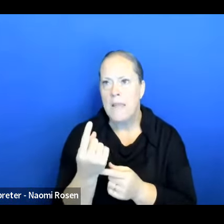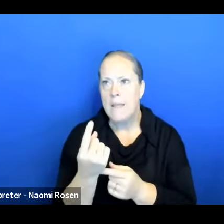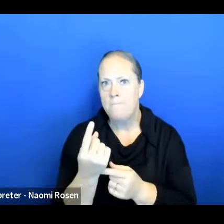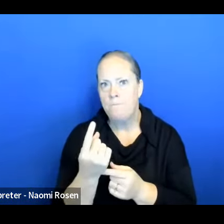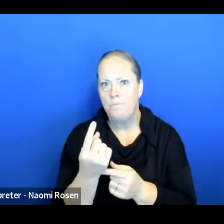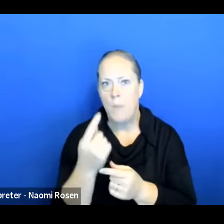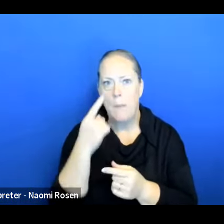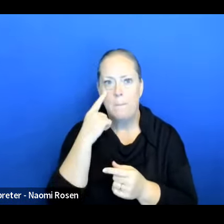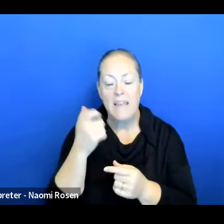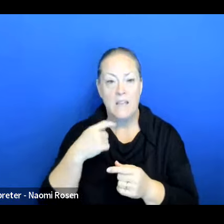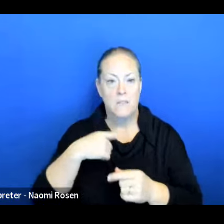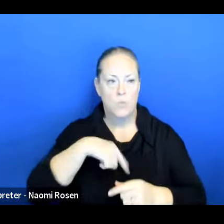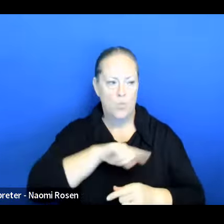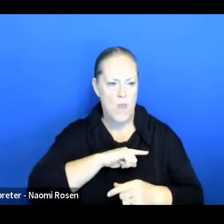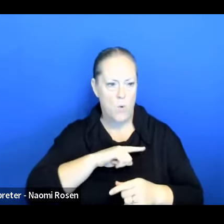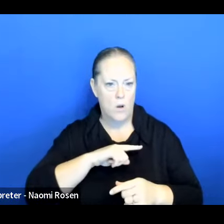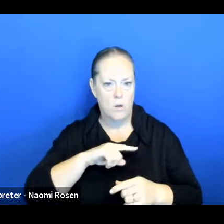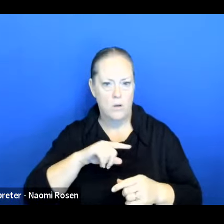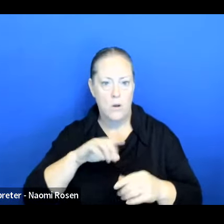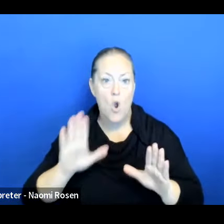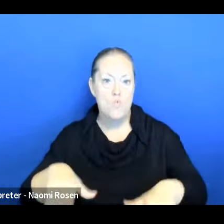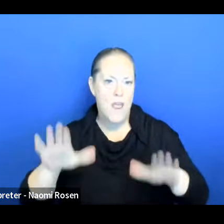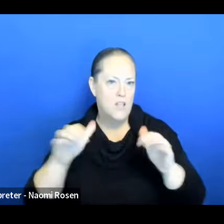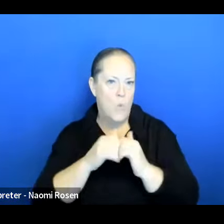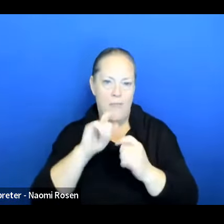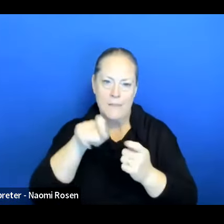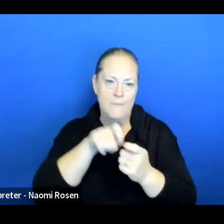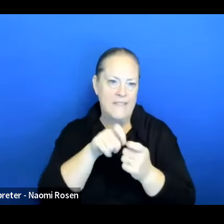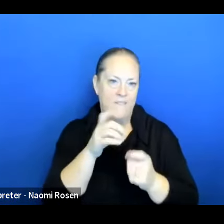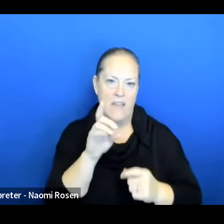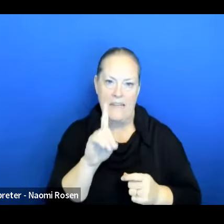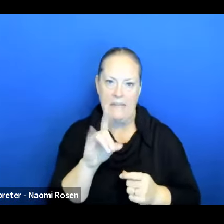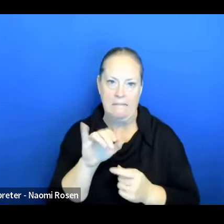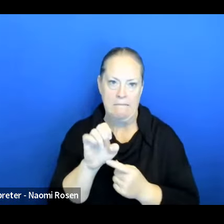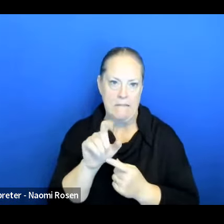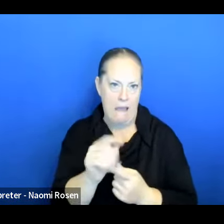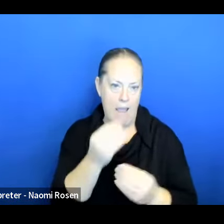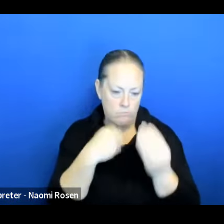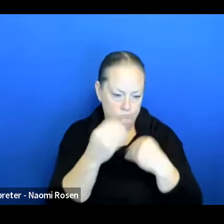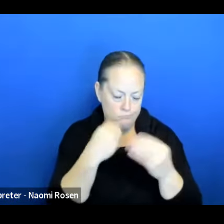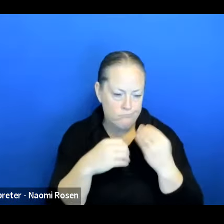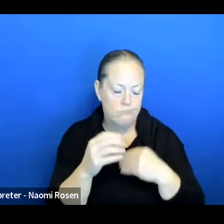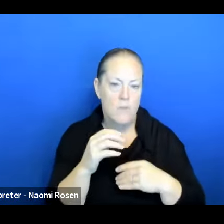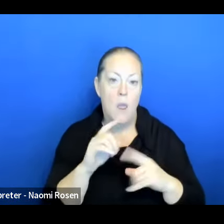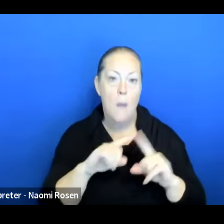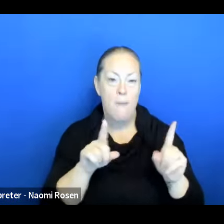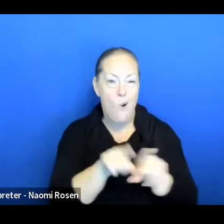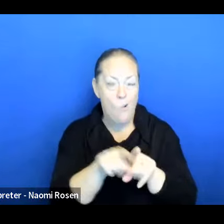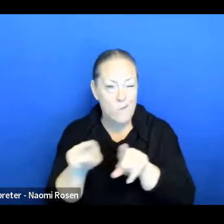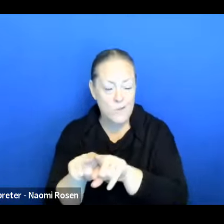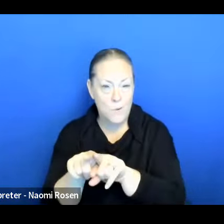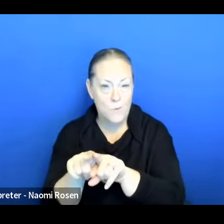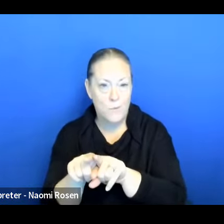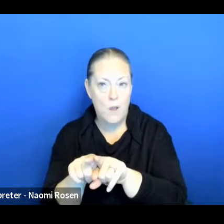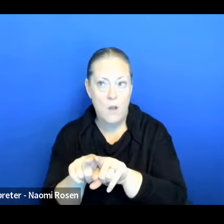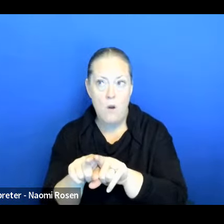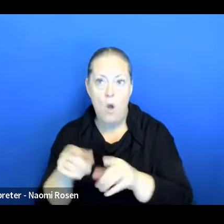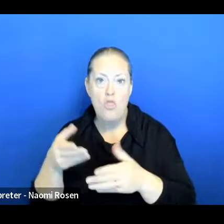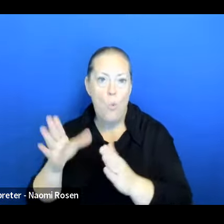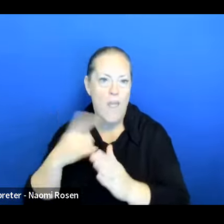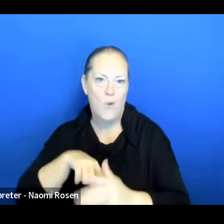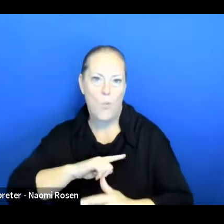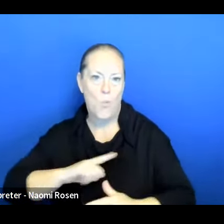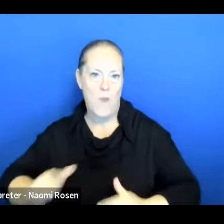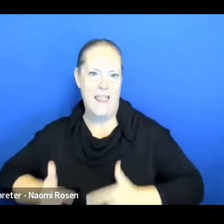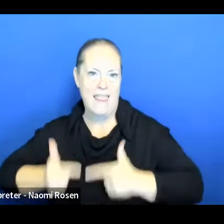we were brought on in some way, the diet that we were, you know, we were brought on and, and raised, but also the way that we live,